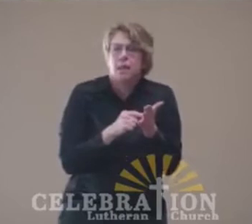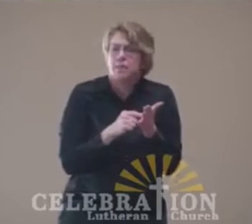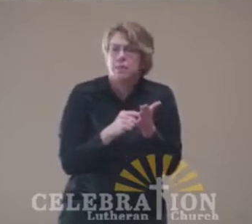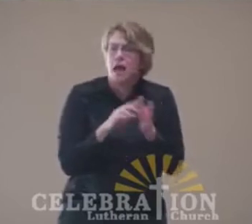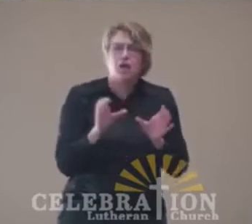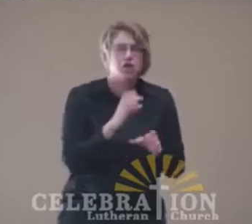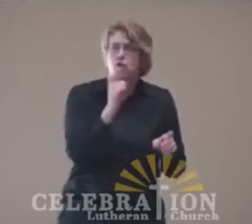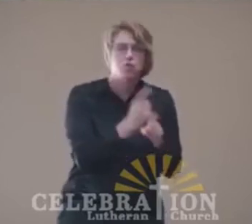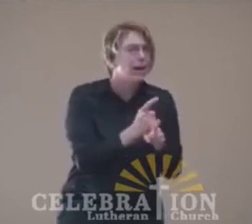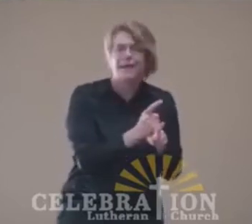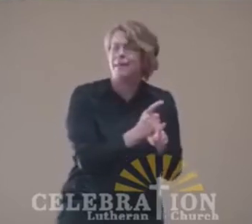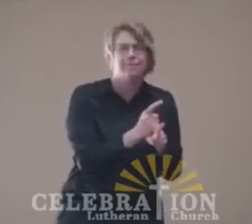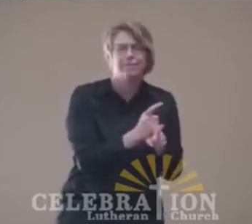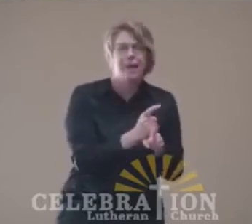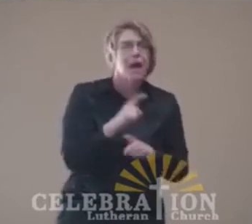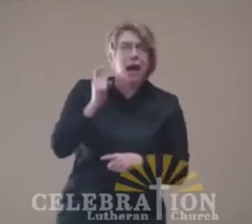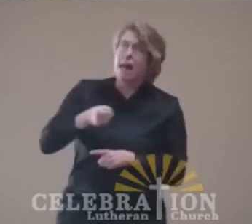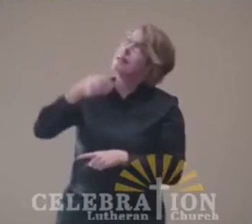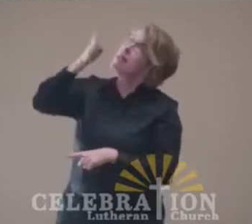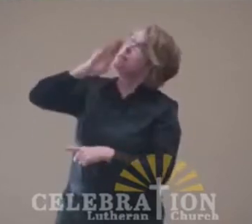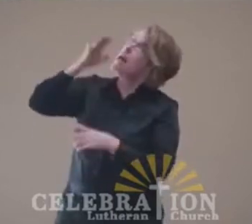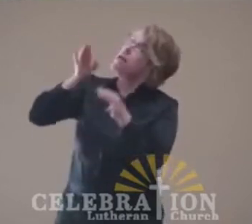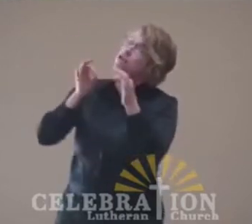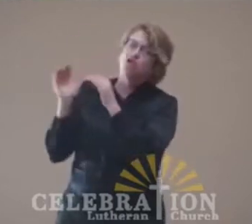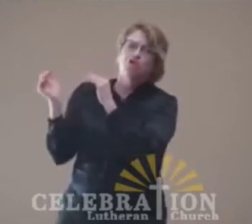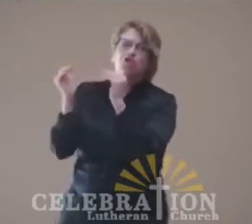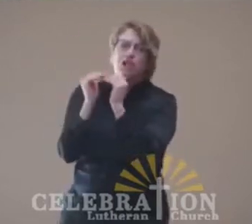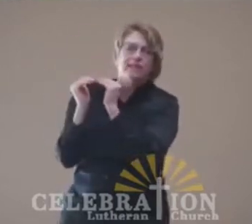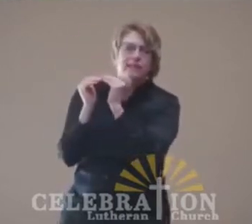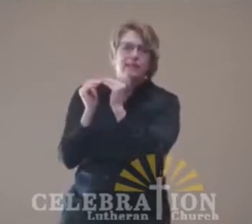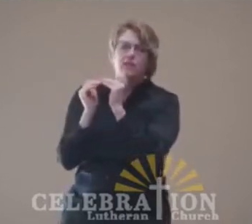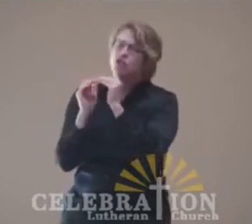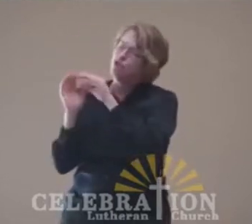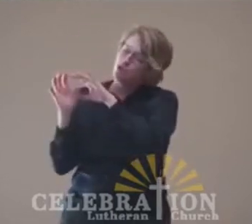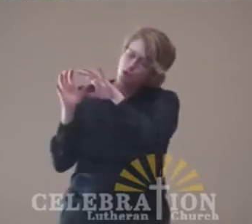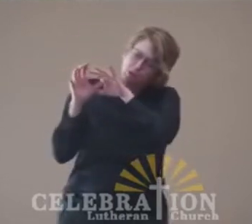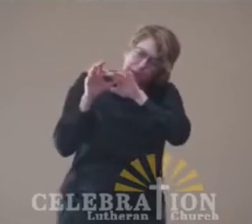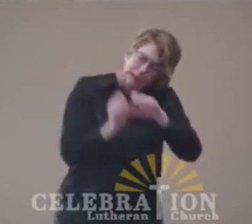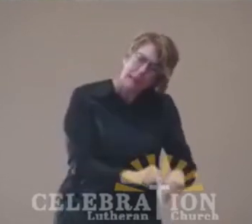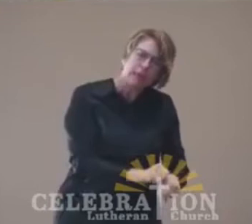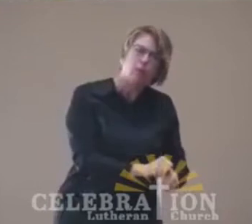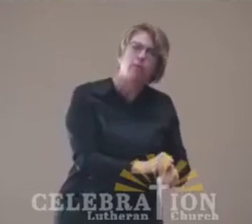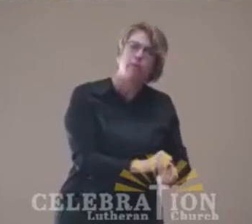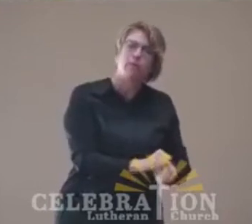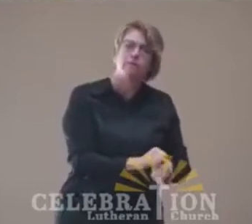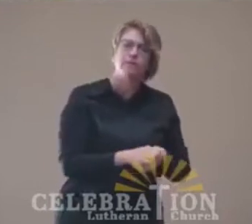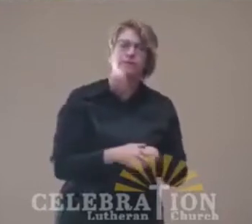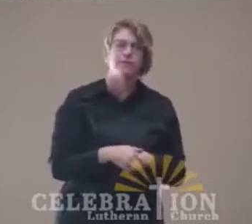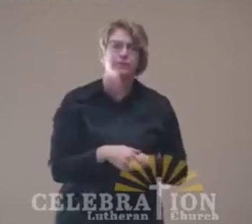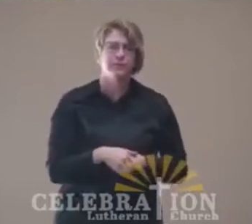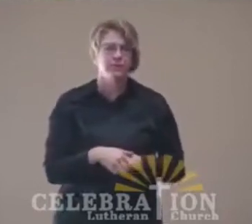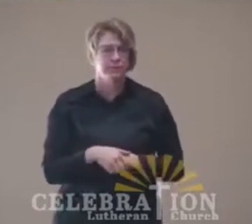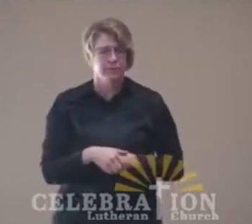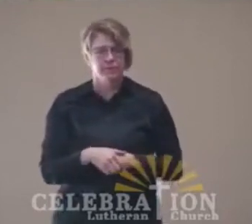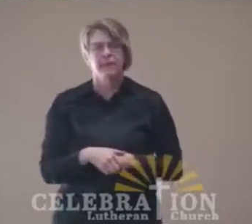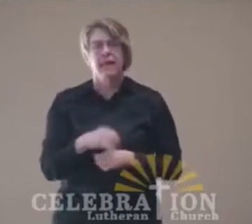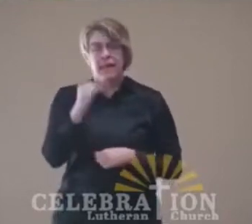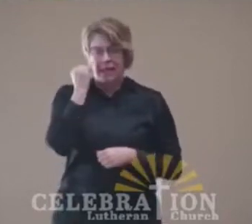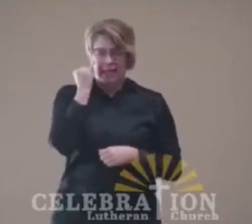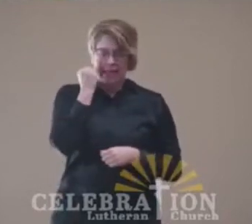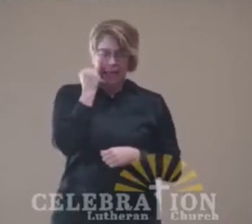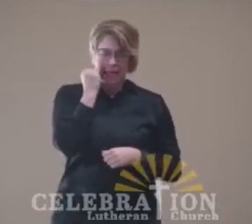I need God's justice to take over like a rushing stream. It takes humility,